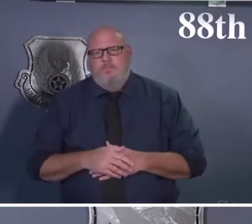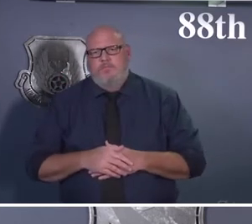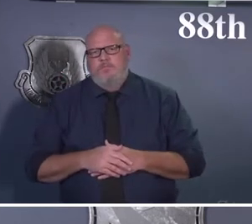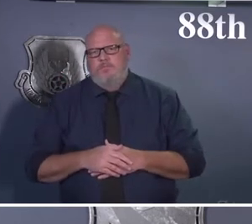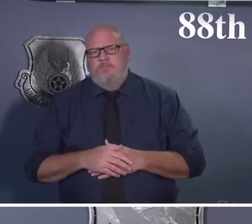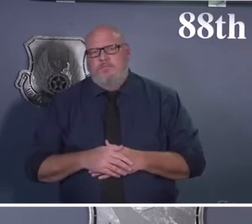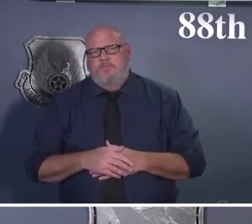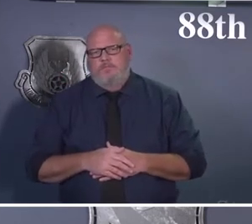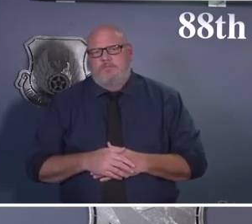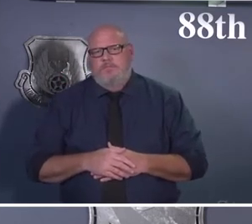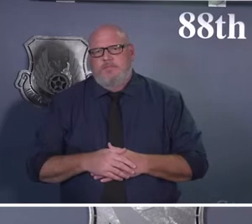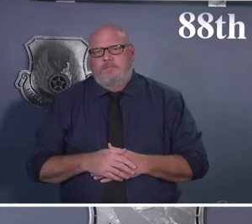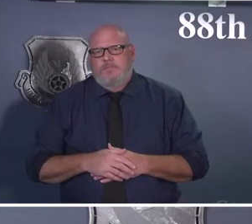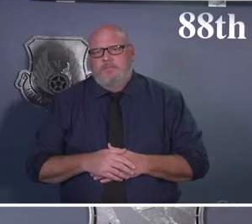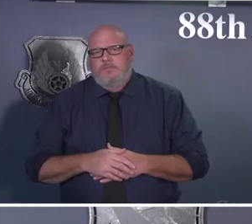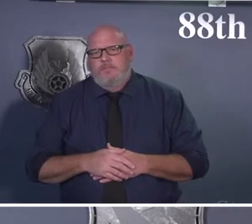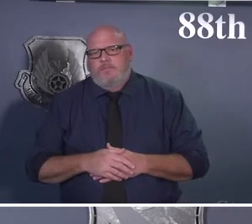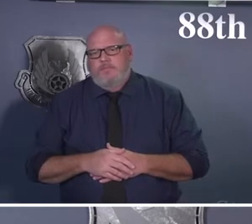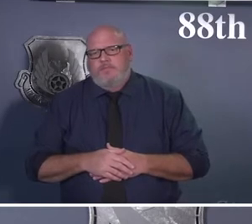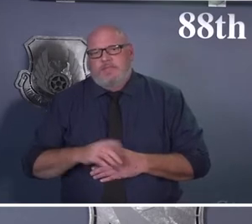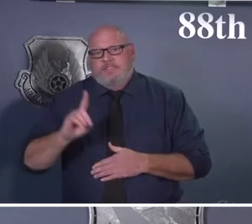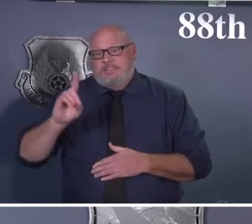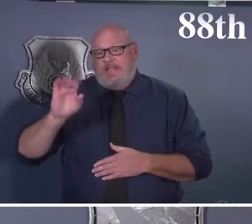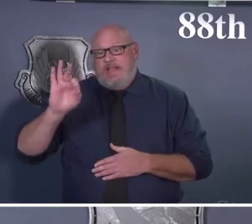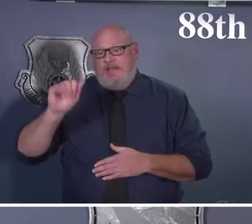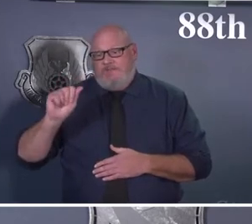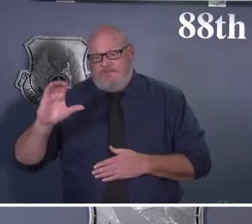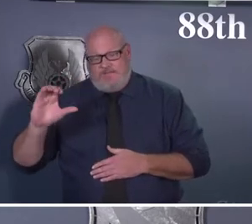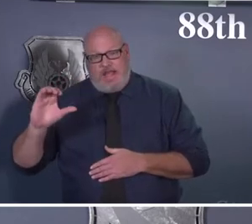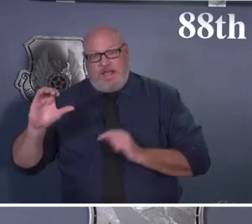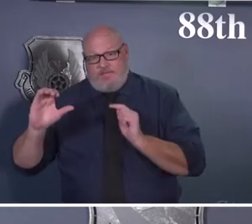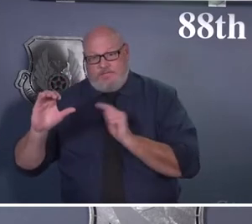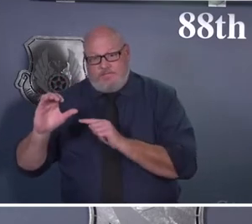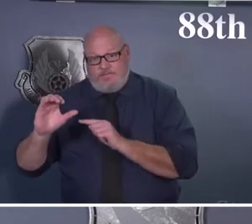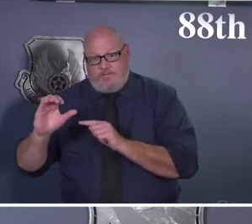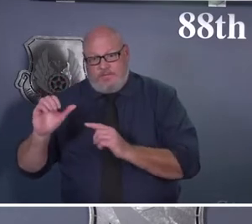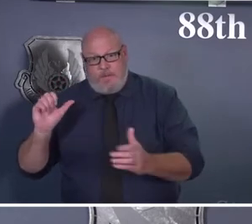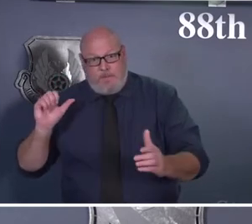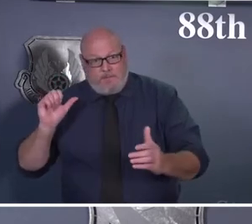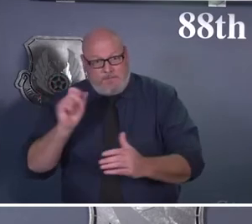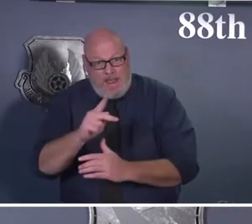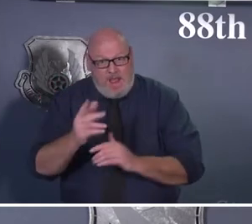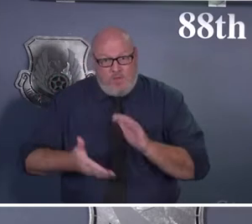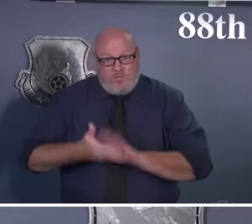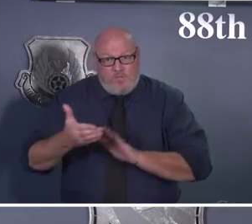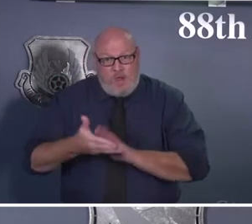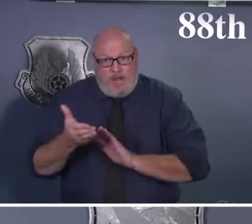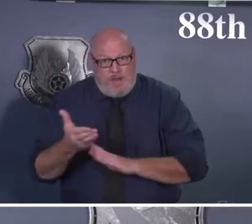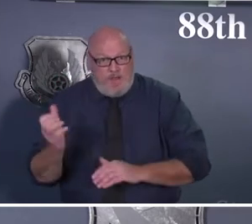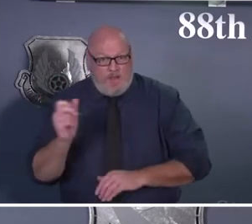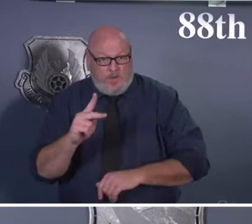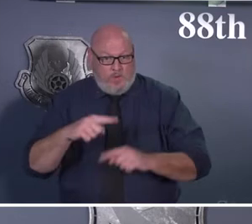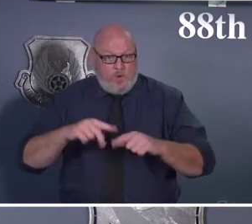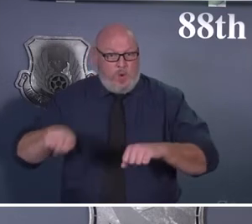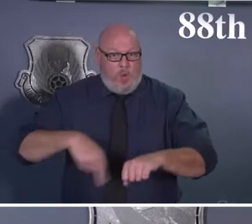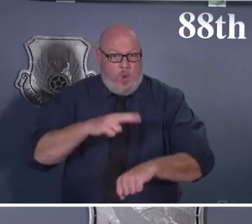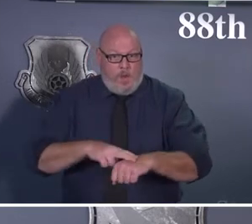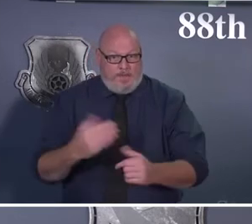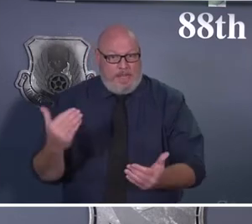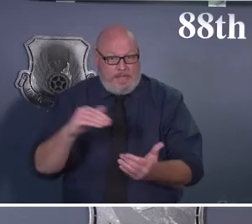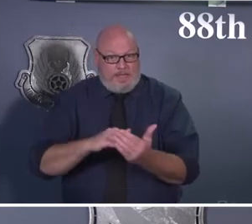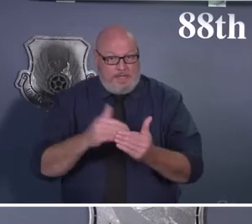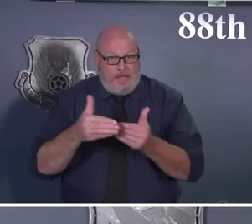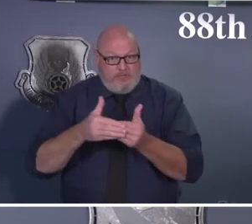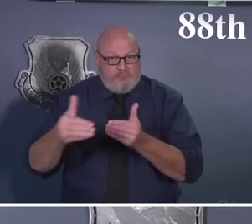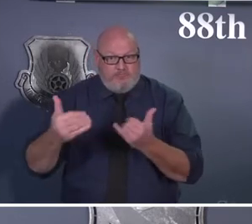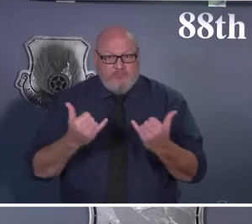DFACs are going to be restored to normal operations with limiting their seating capacity. And then other